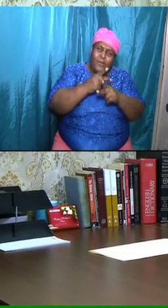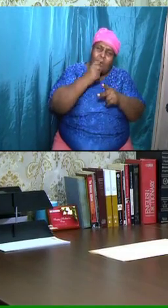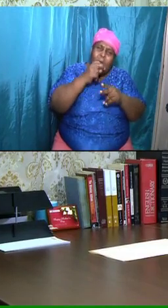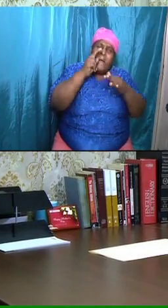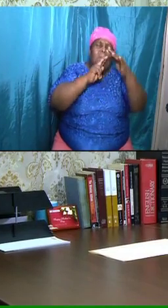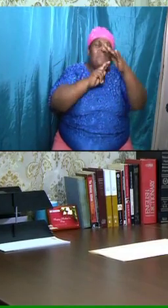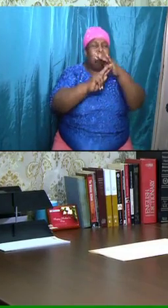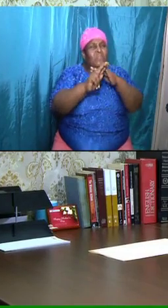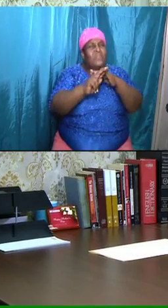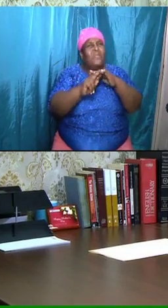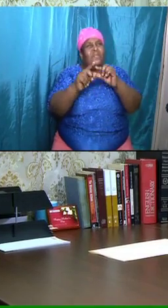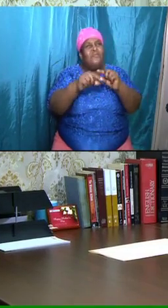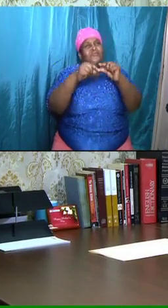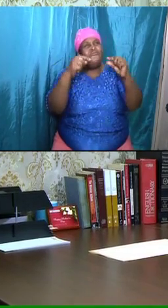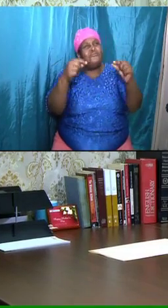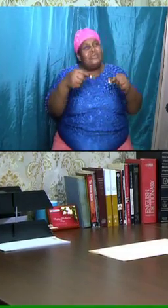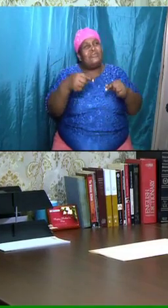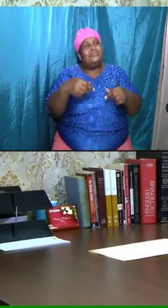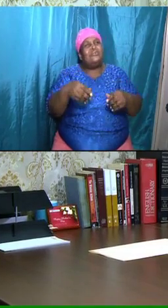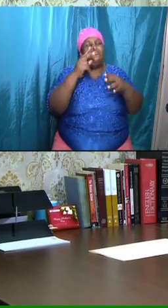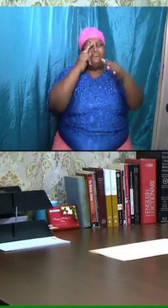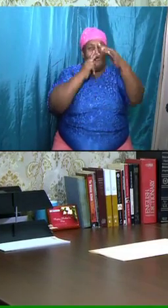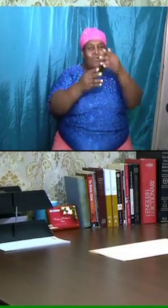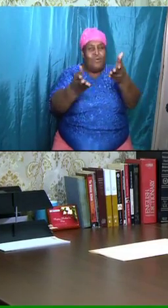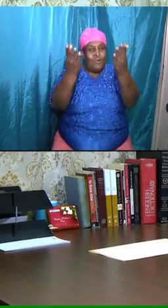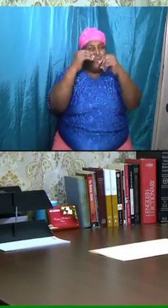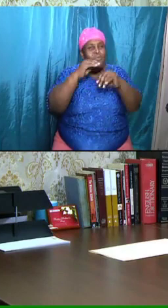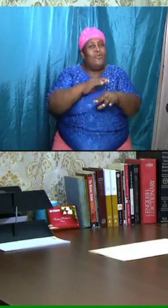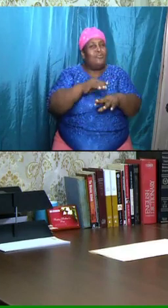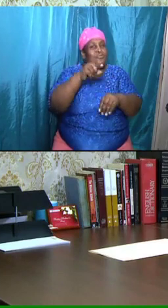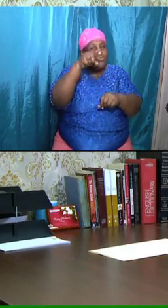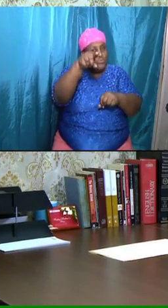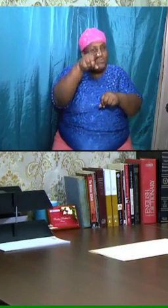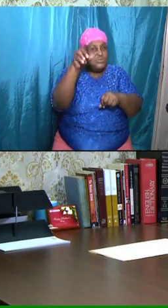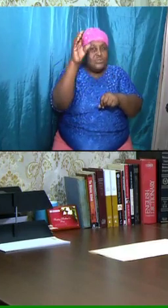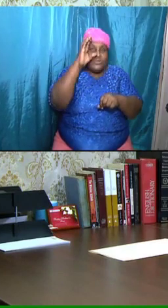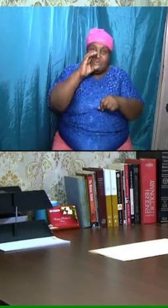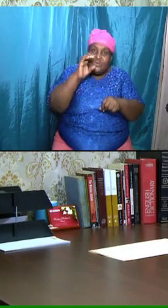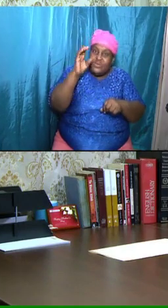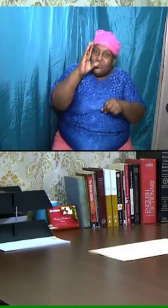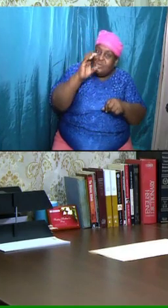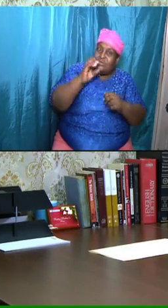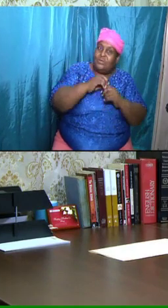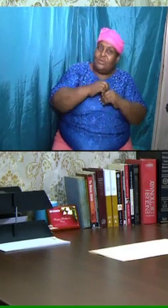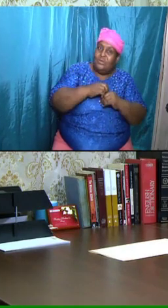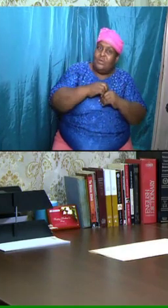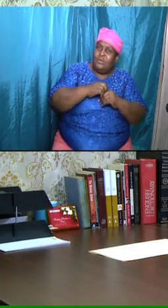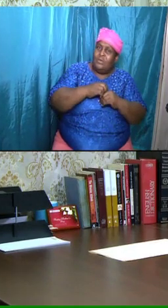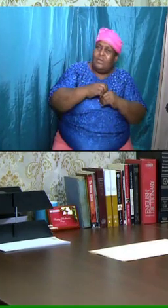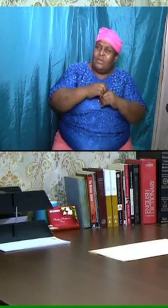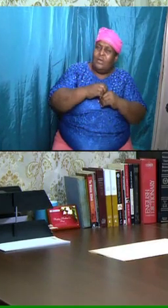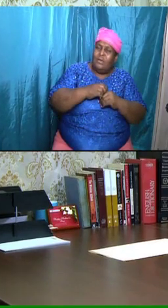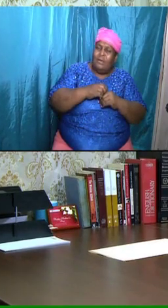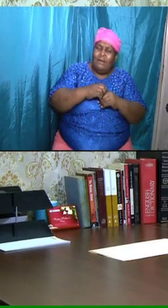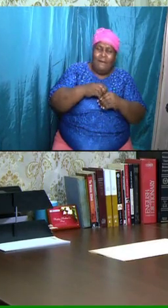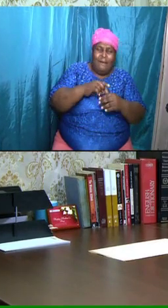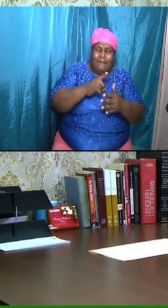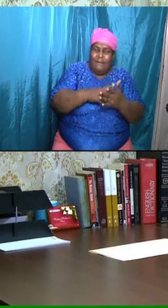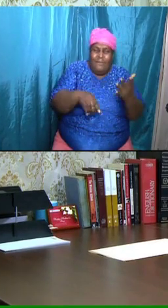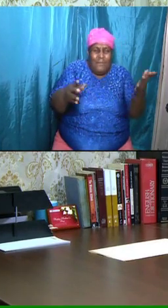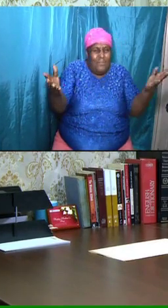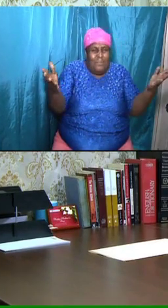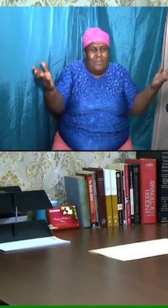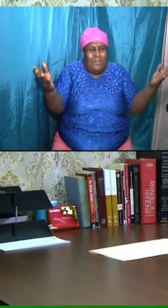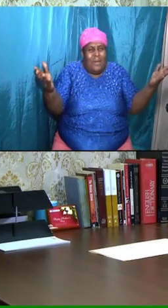grace that should come unto you. Searching what? Or of what manner of time the spirit of